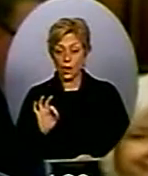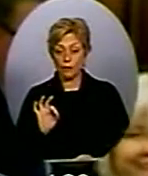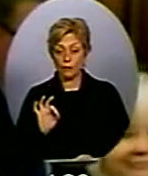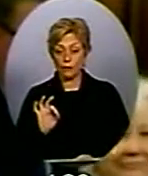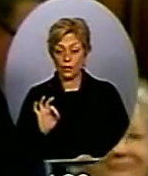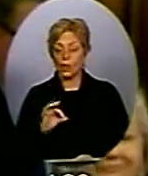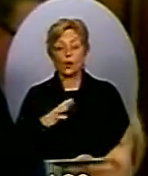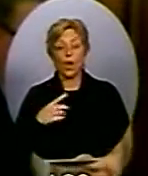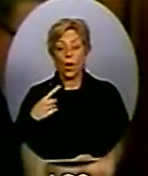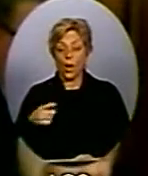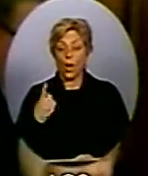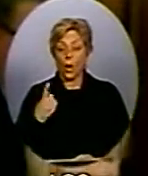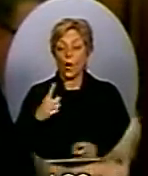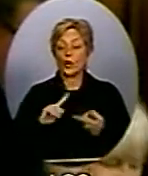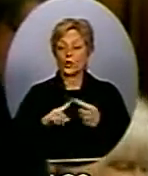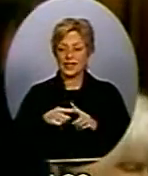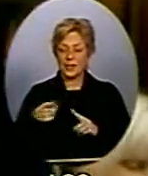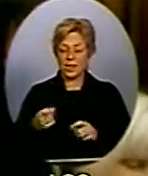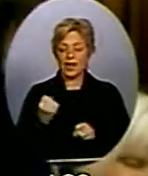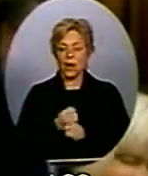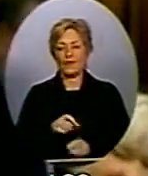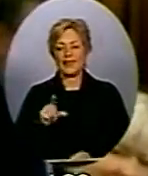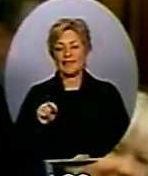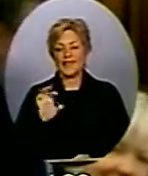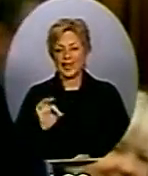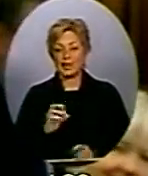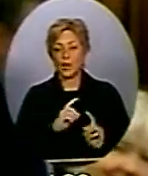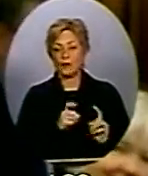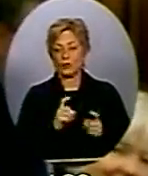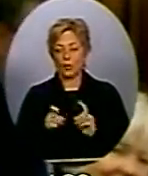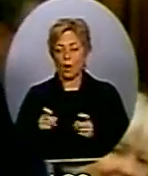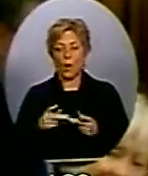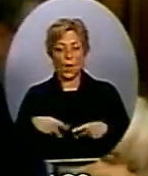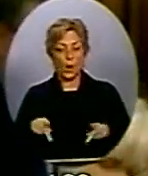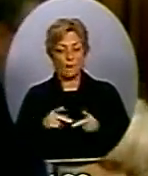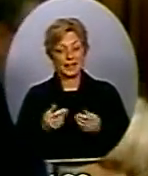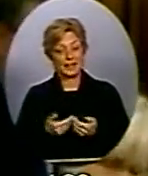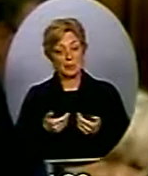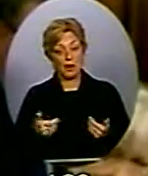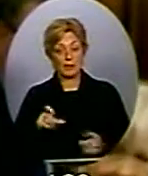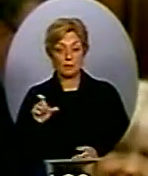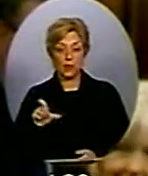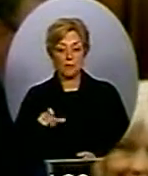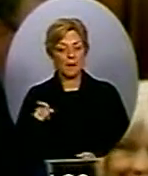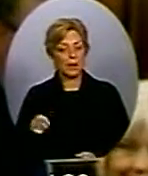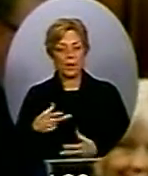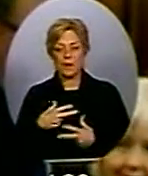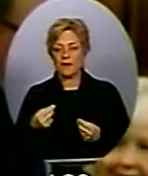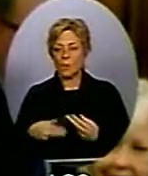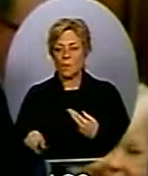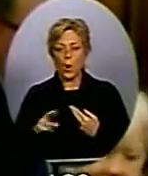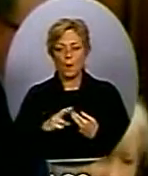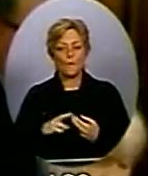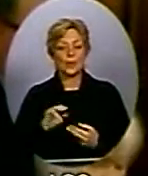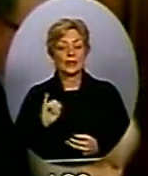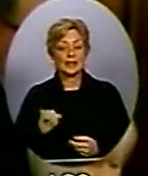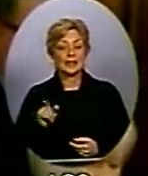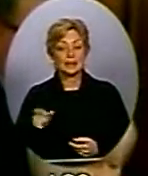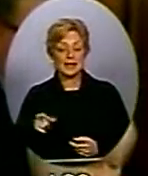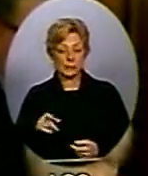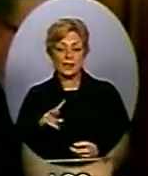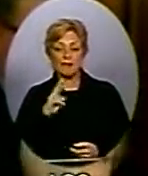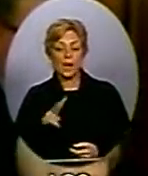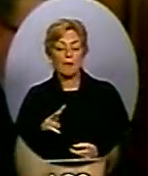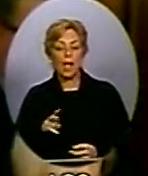Quebec. And I'm wondering, given that he won't answer the question as to whether he is in fact a Federalist after all the donations, if the member would